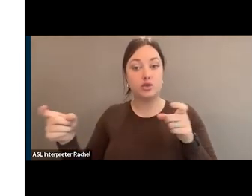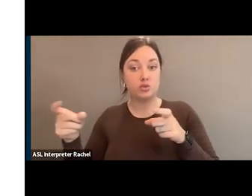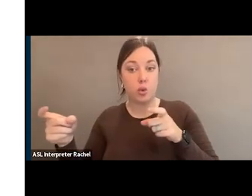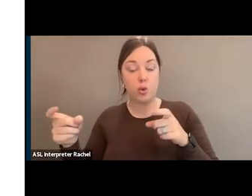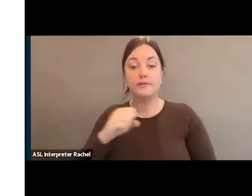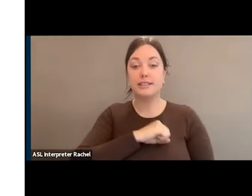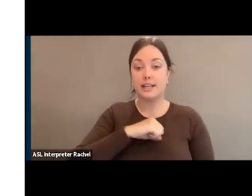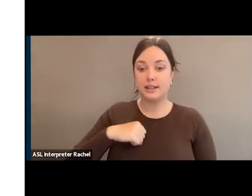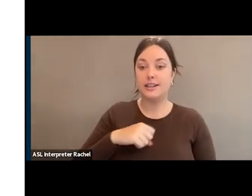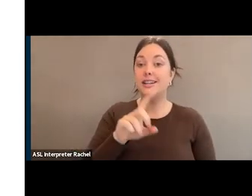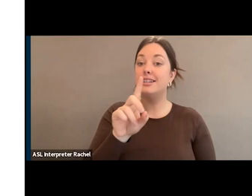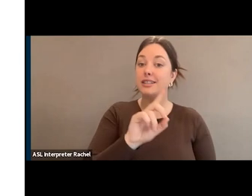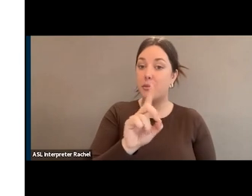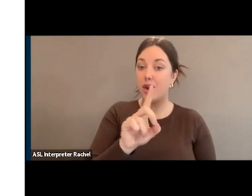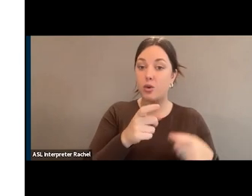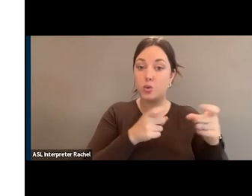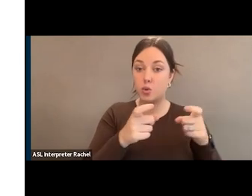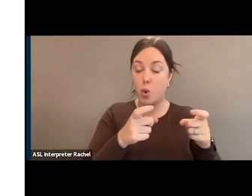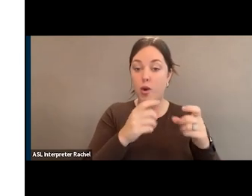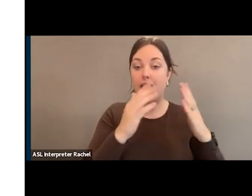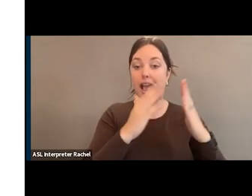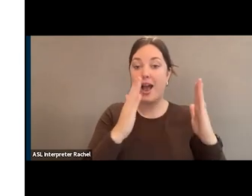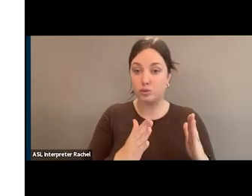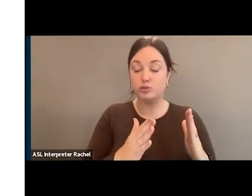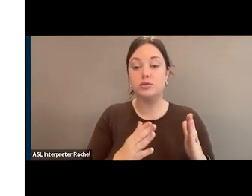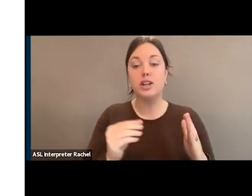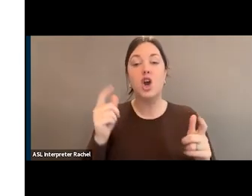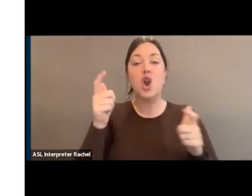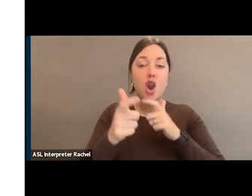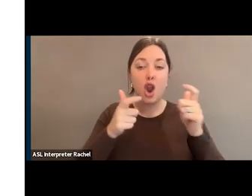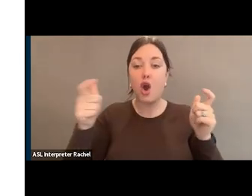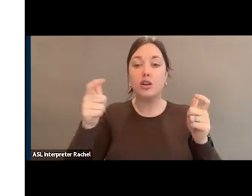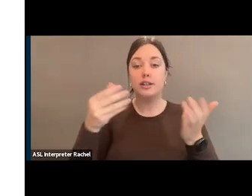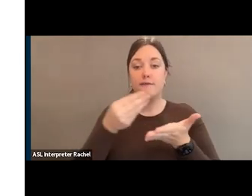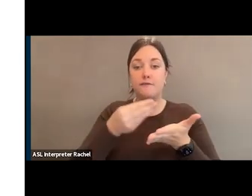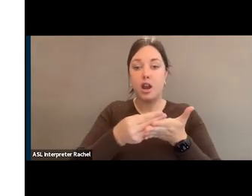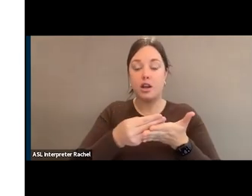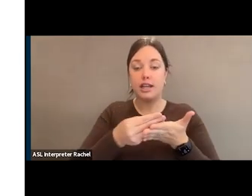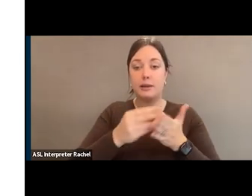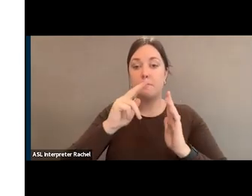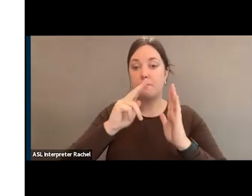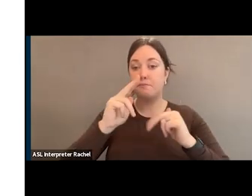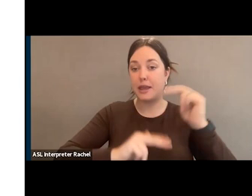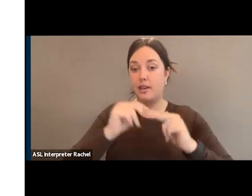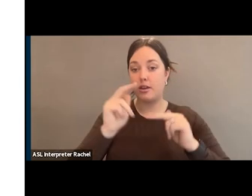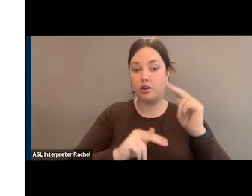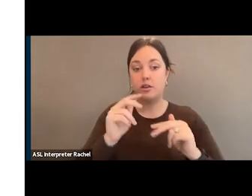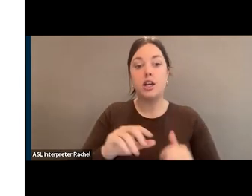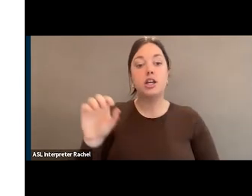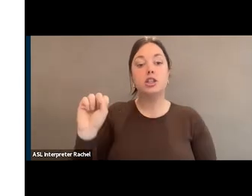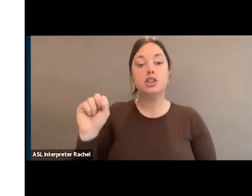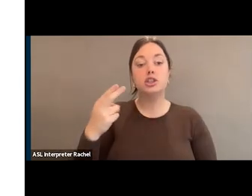was a Democratic-controlled House that the largest ever funding bill to help support the arts, shuttered venue operator grant,